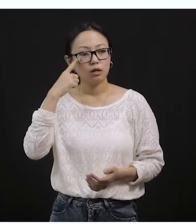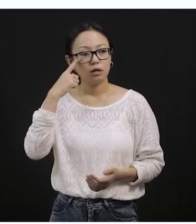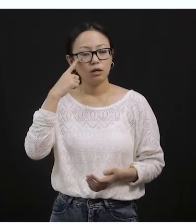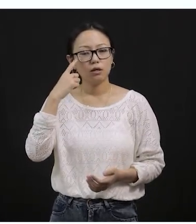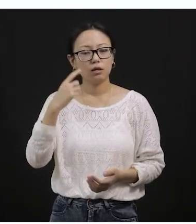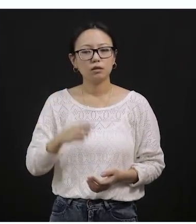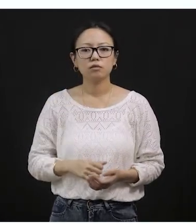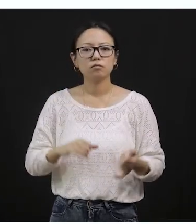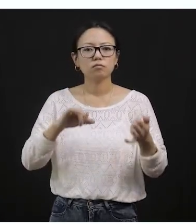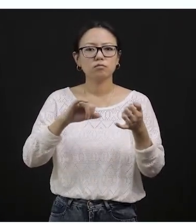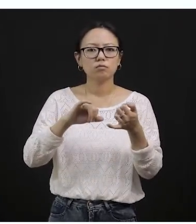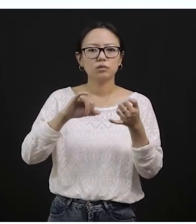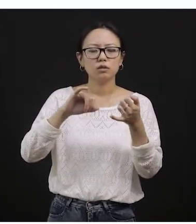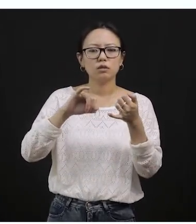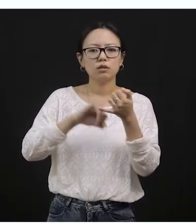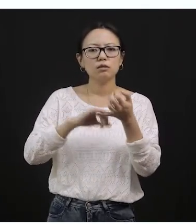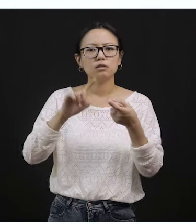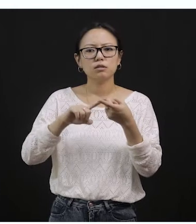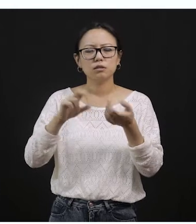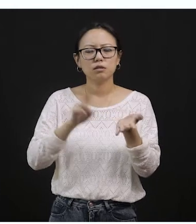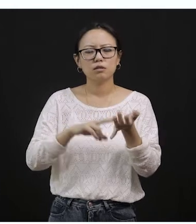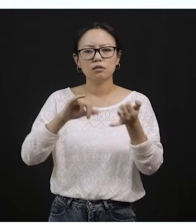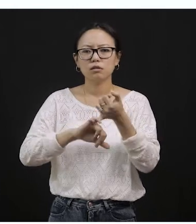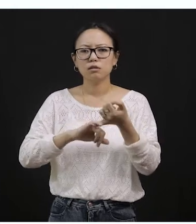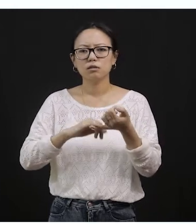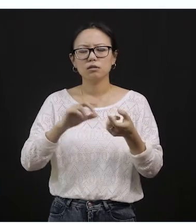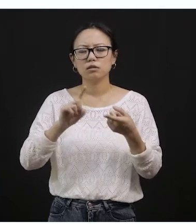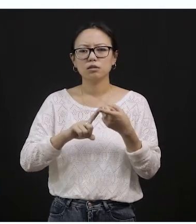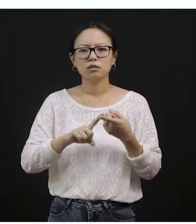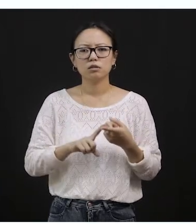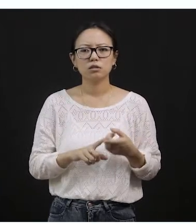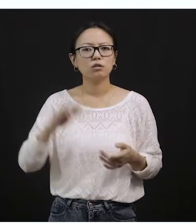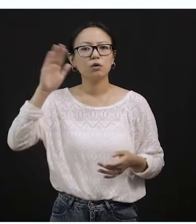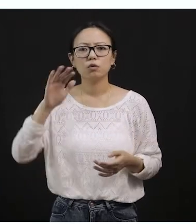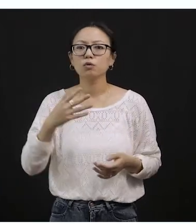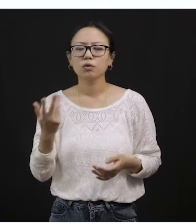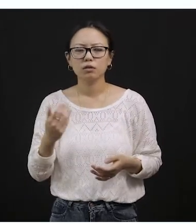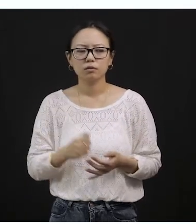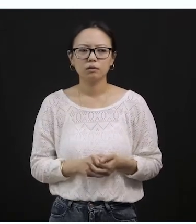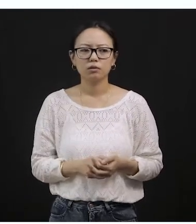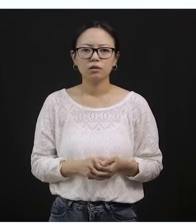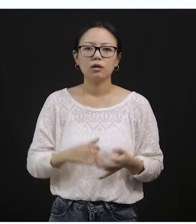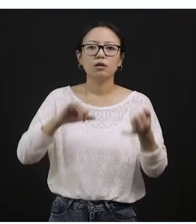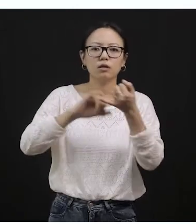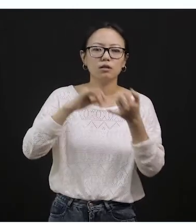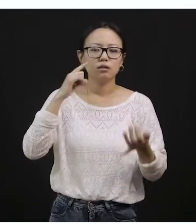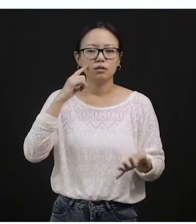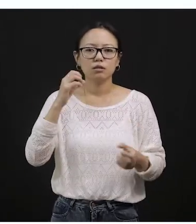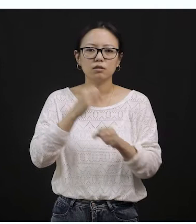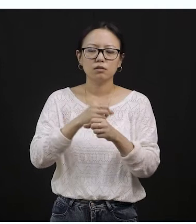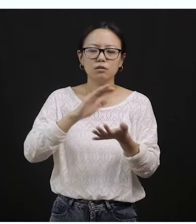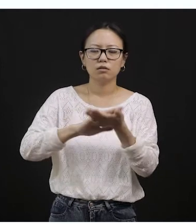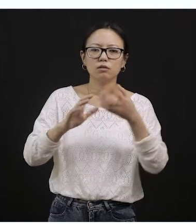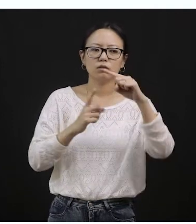the sense of sight. So our eyes is the sense of sight. Now we have a nose.